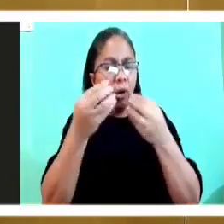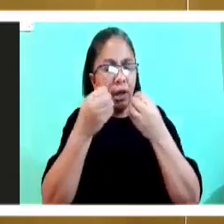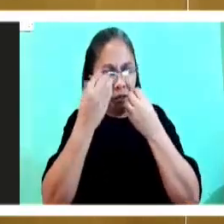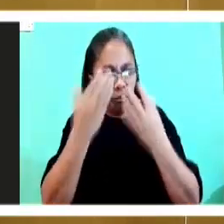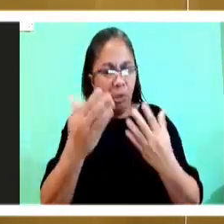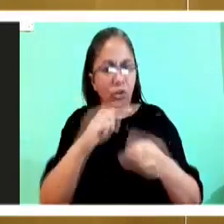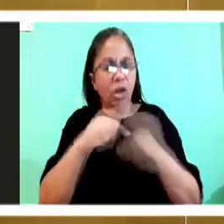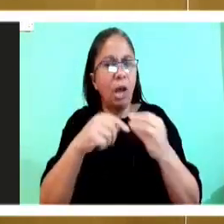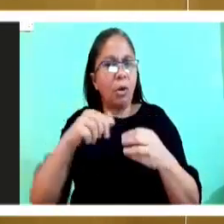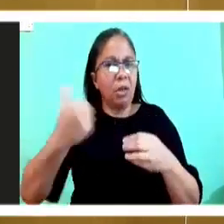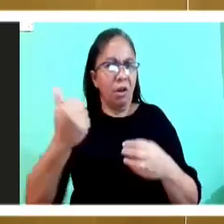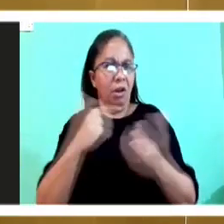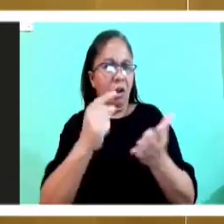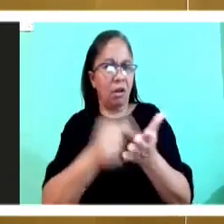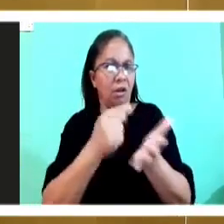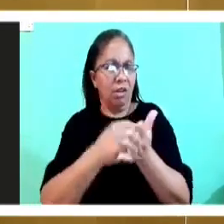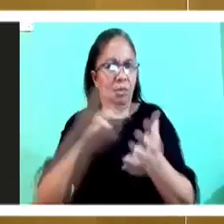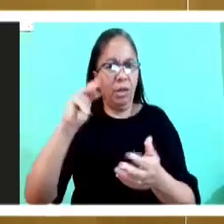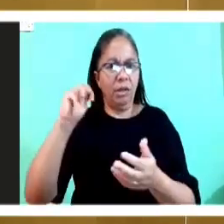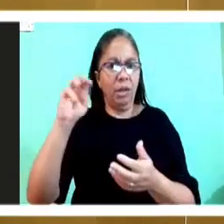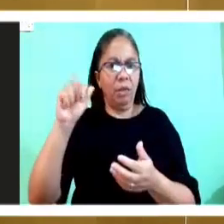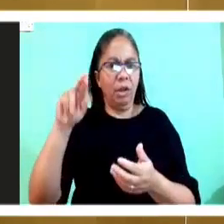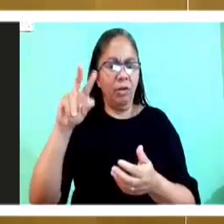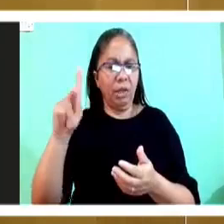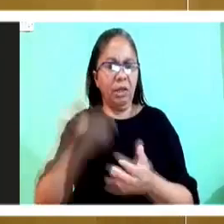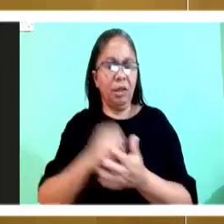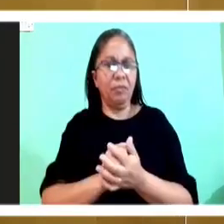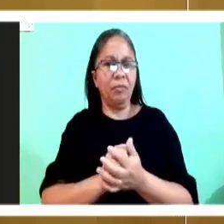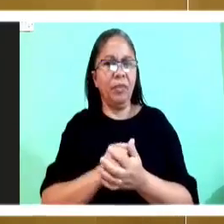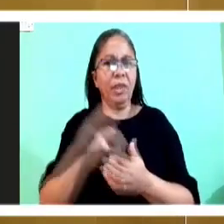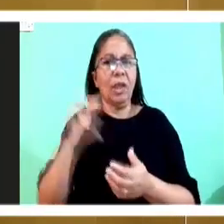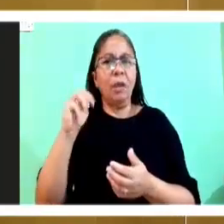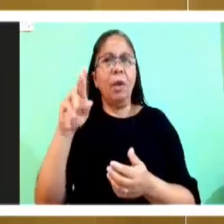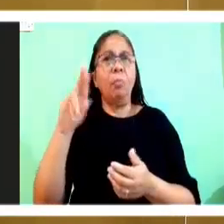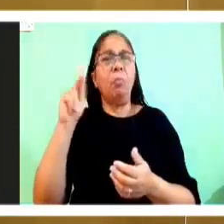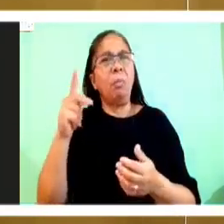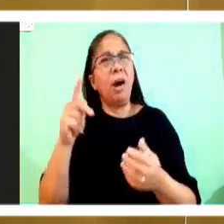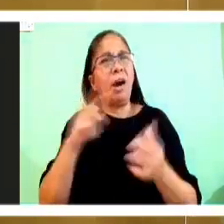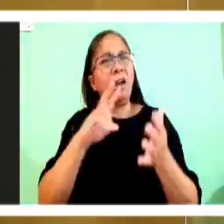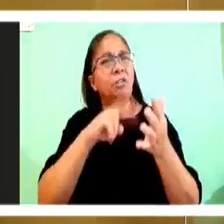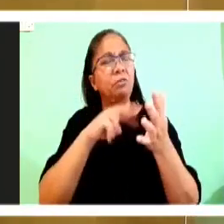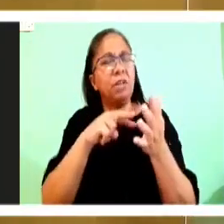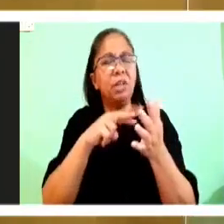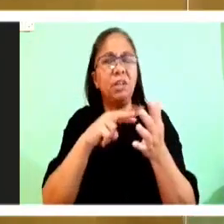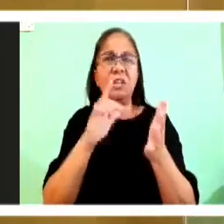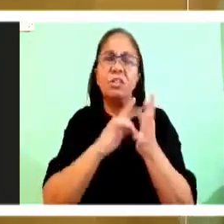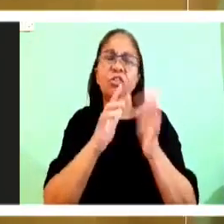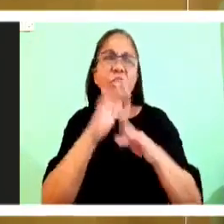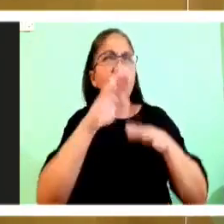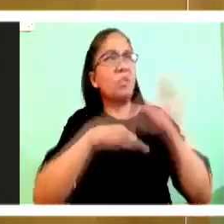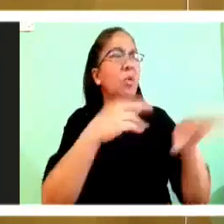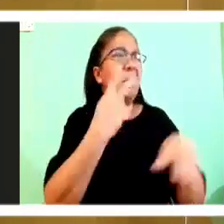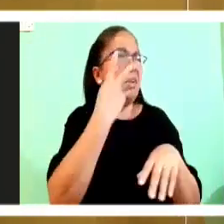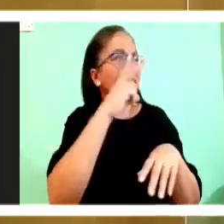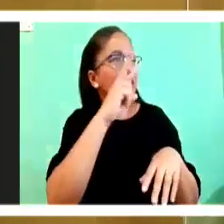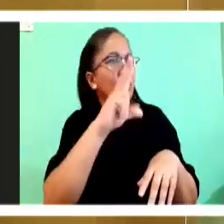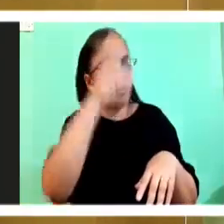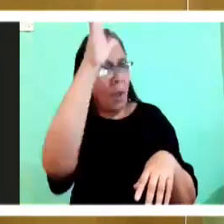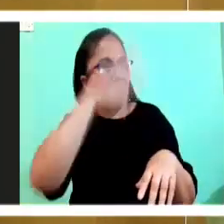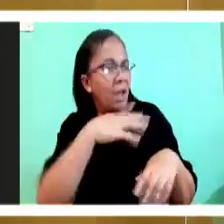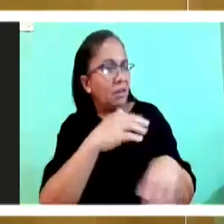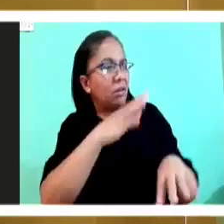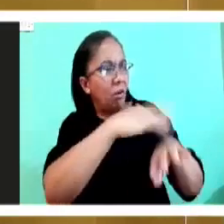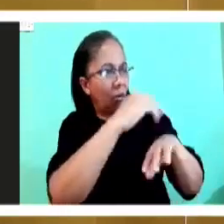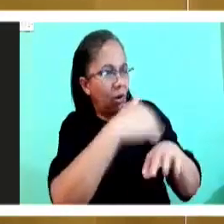In Mark, all you have is, and Jesus was walking along by the side of the lake. He saw two men there. He said, Hey, come. Come,